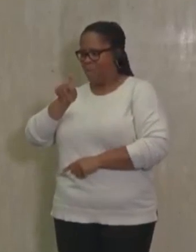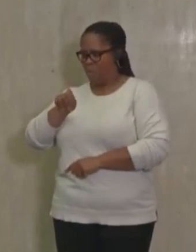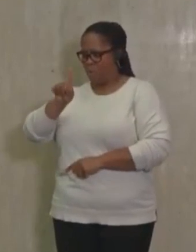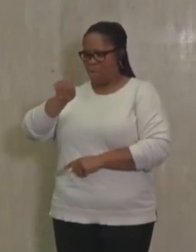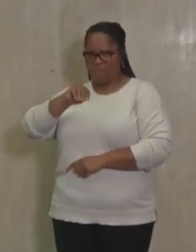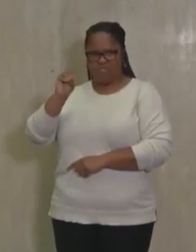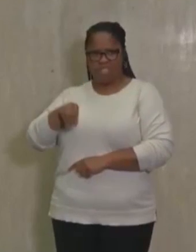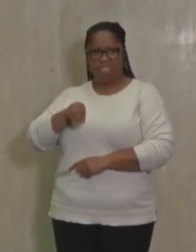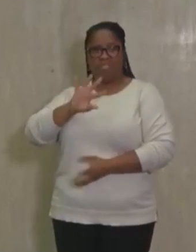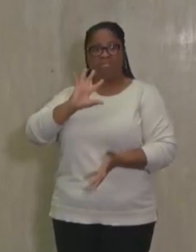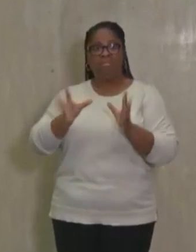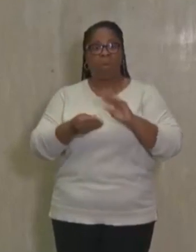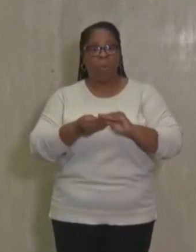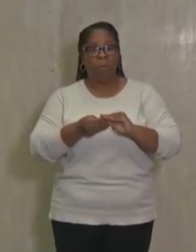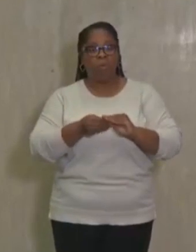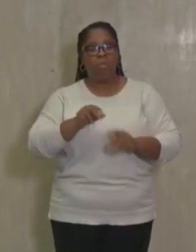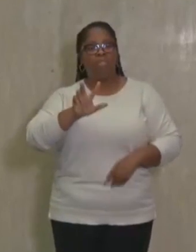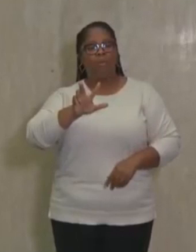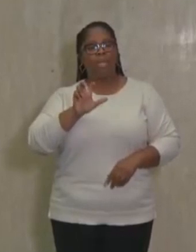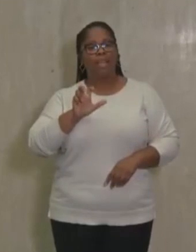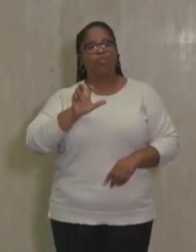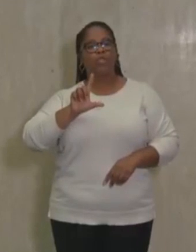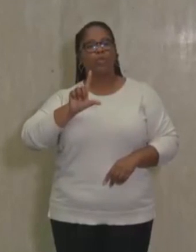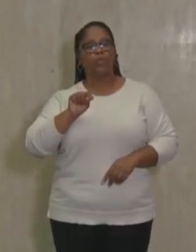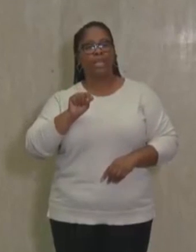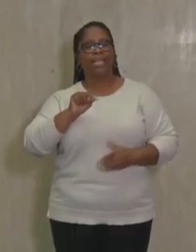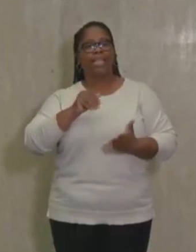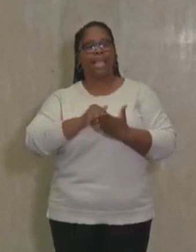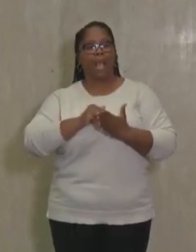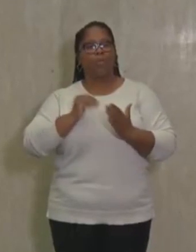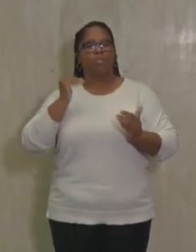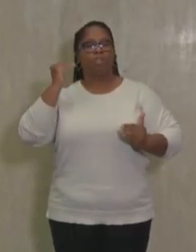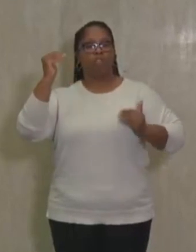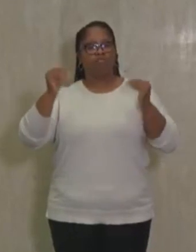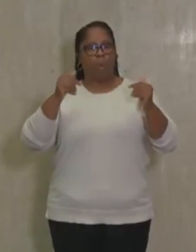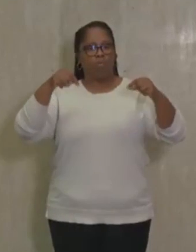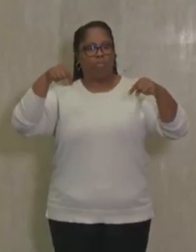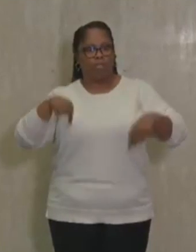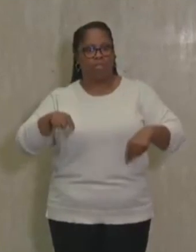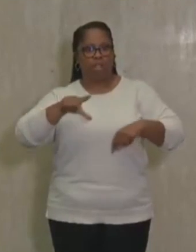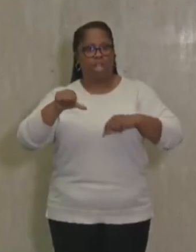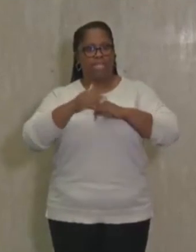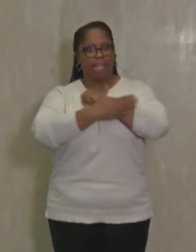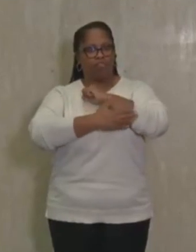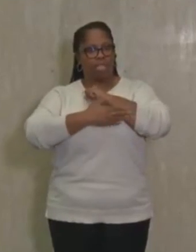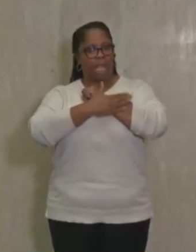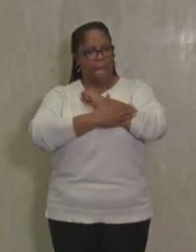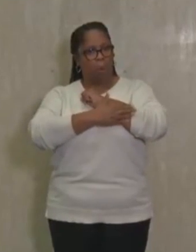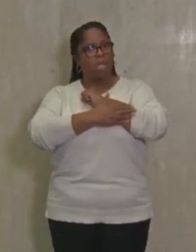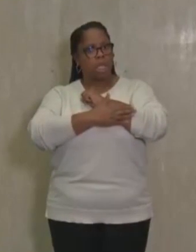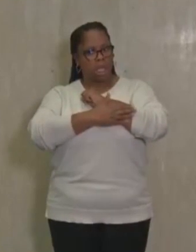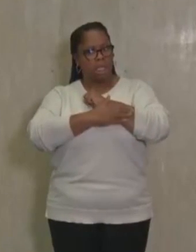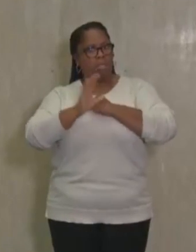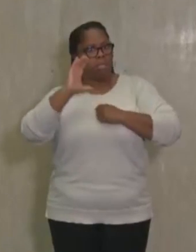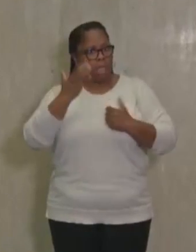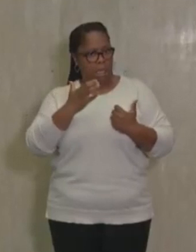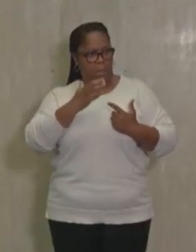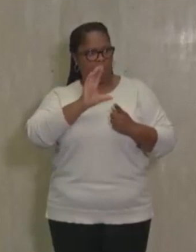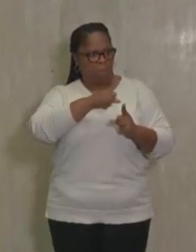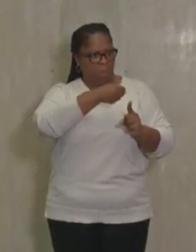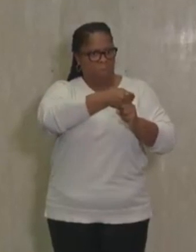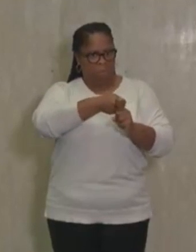what we get is about 320,000 adults in Los Angeles County who have had a COVID